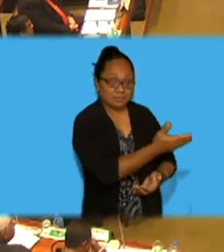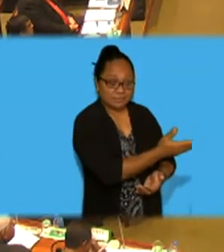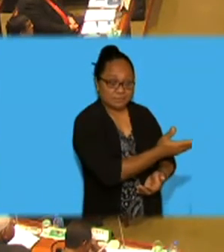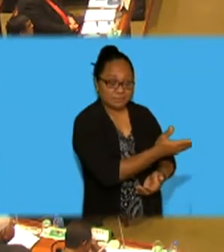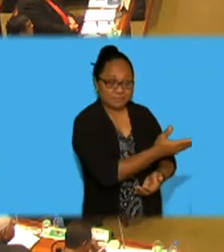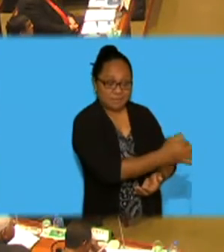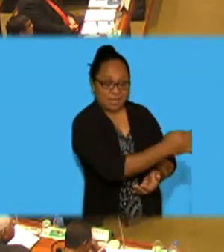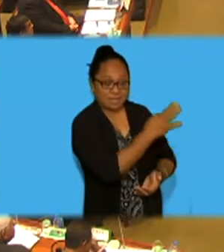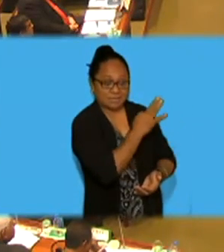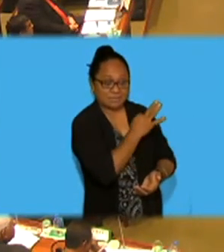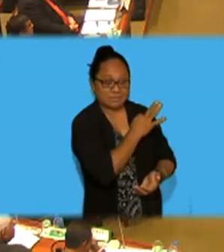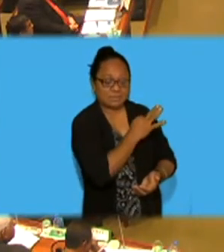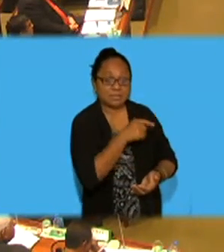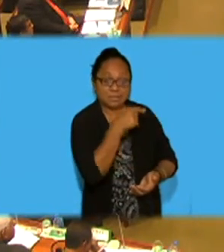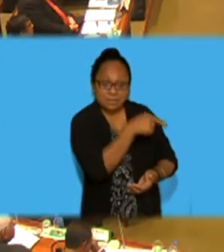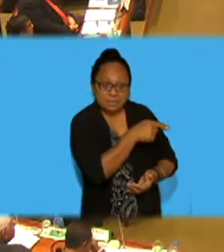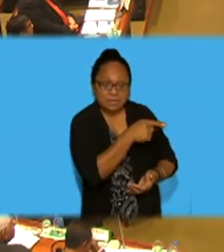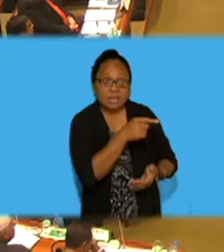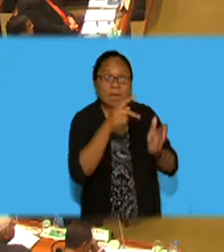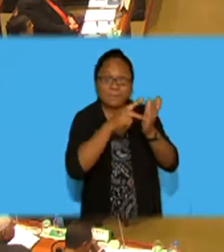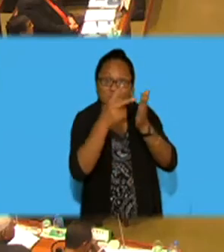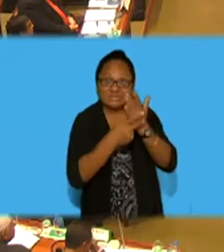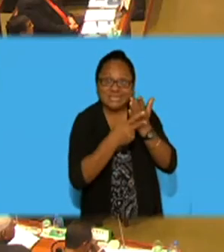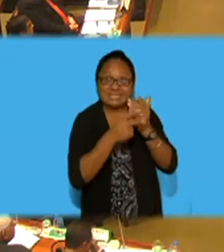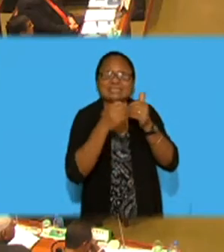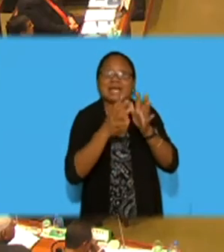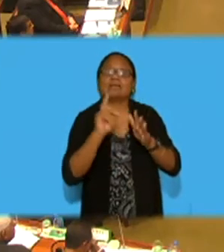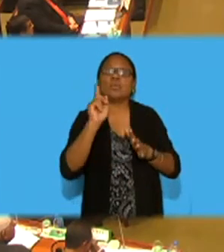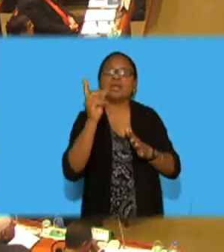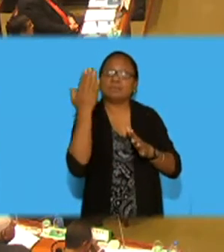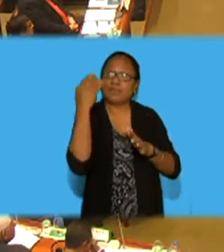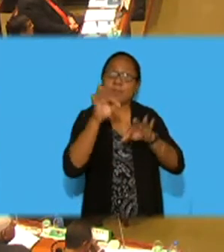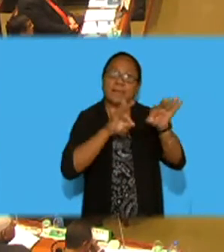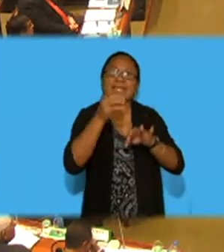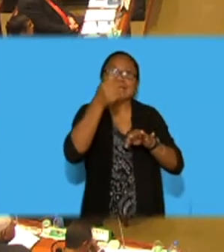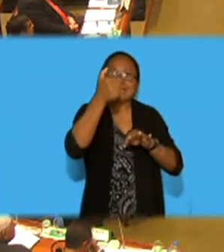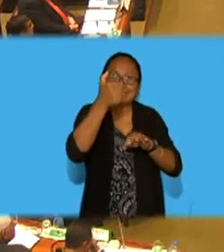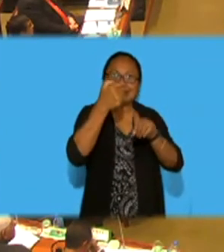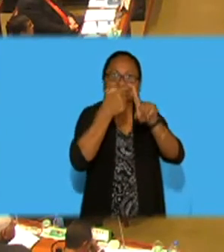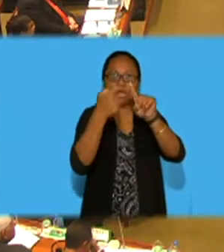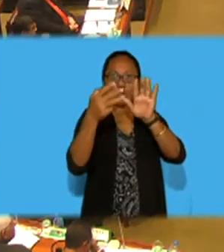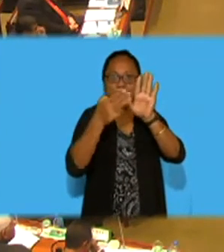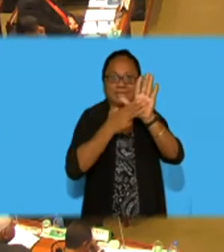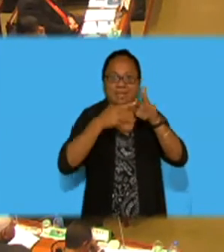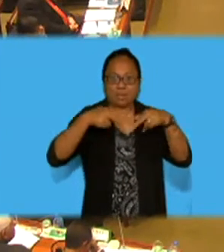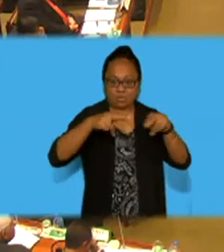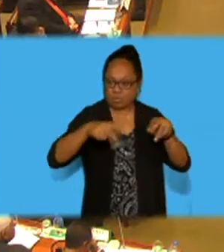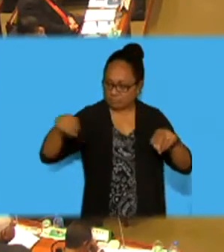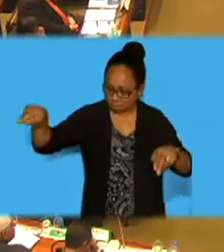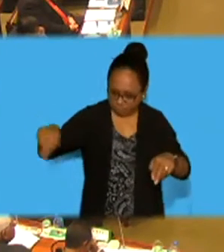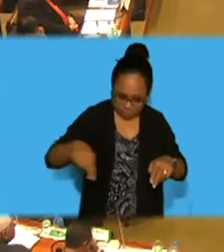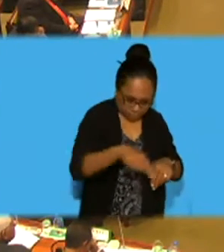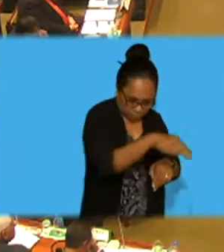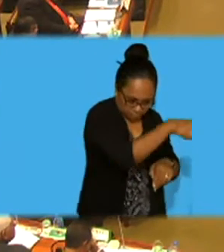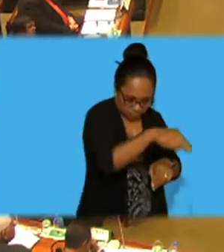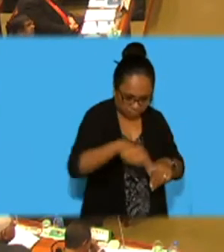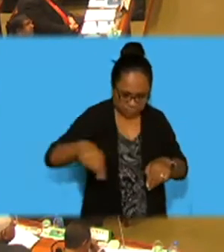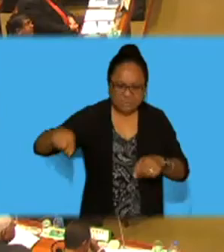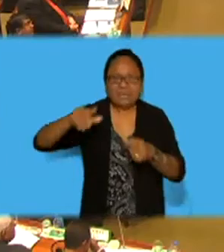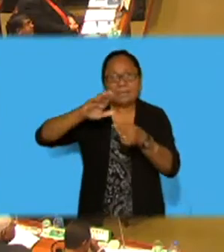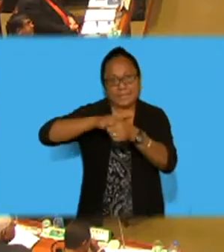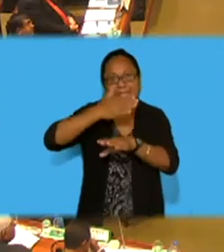off as a six kilometer road. to be reformished and new roads built.